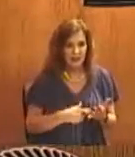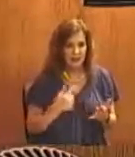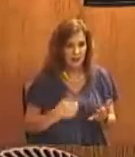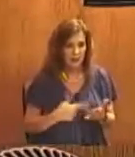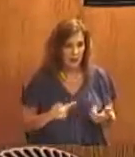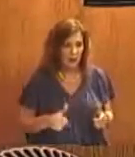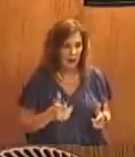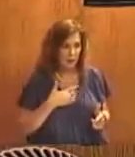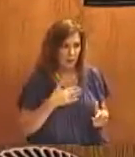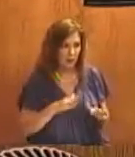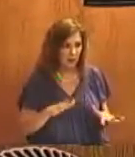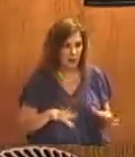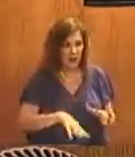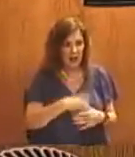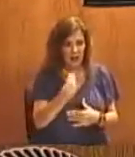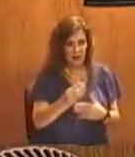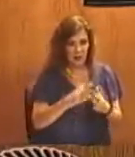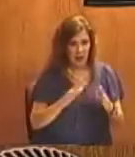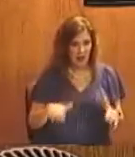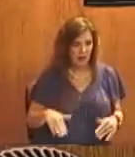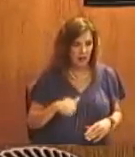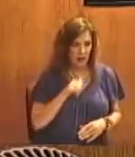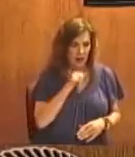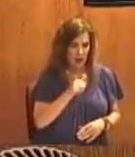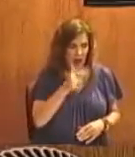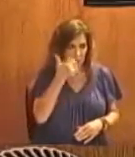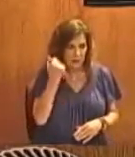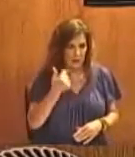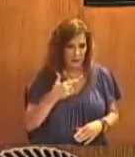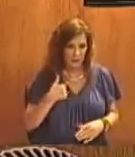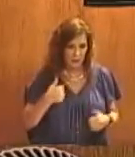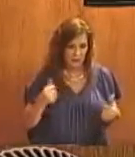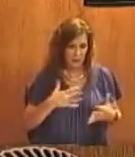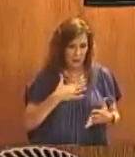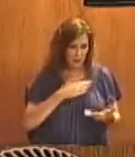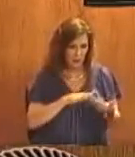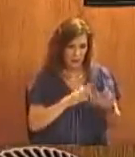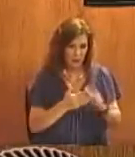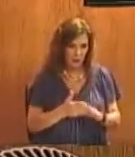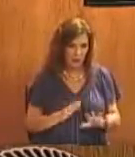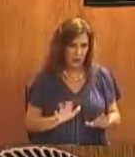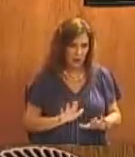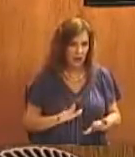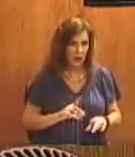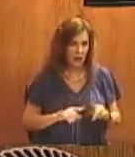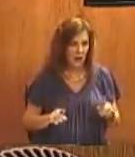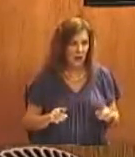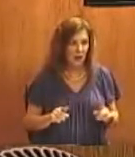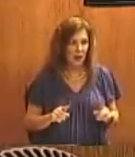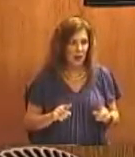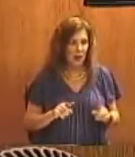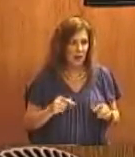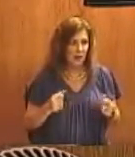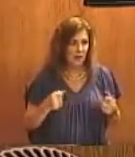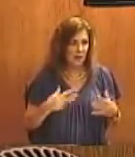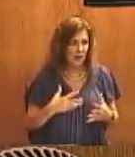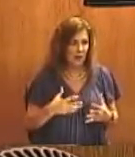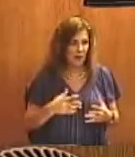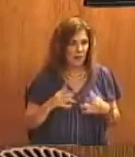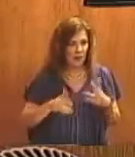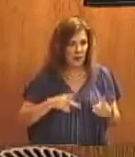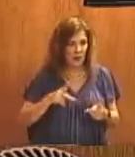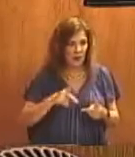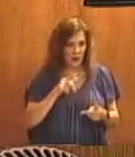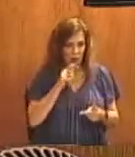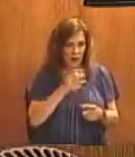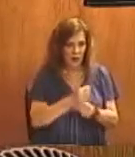my children out of the house not in fear of my community but in fear of people that are paid by us